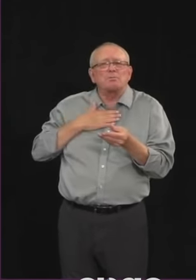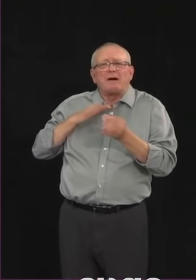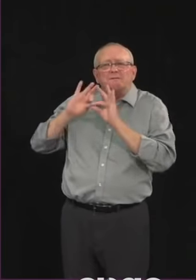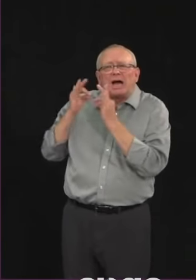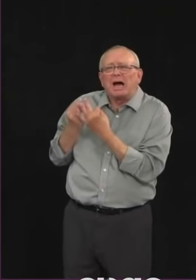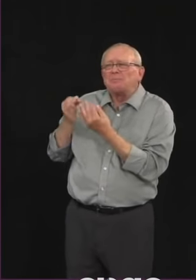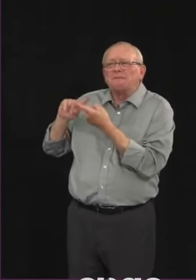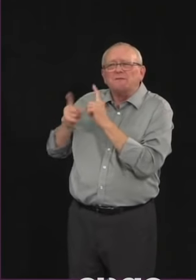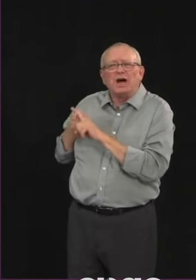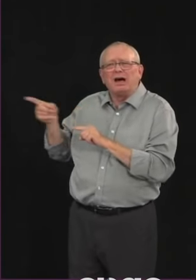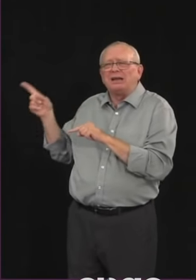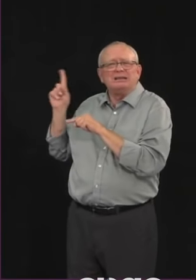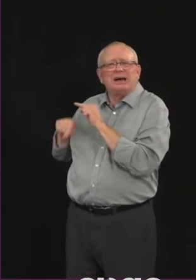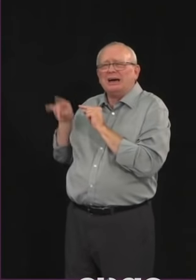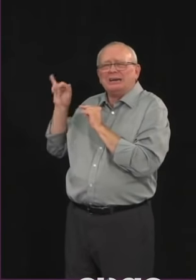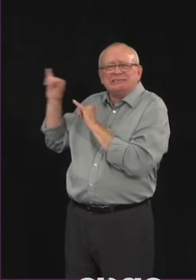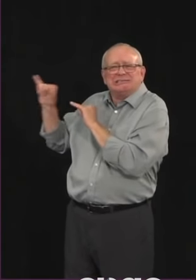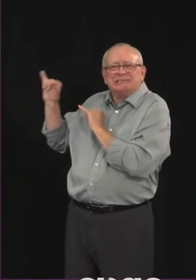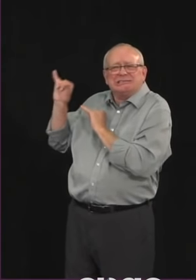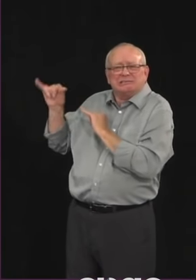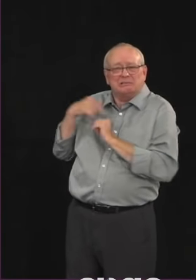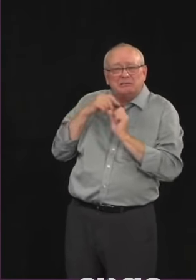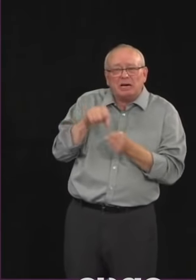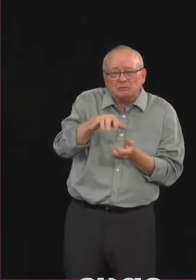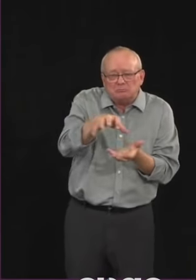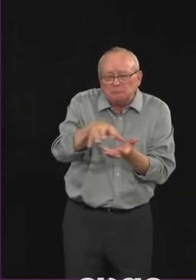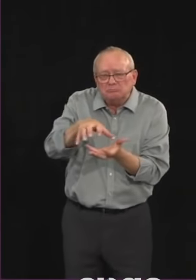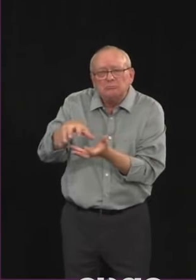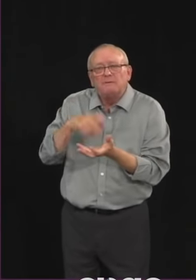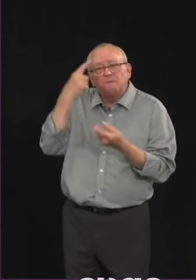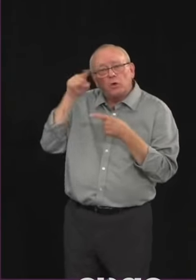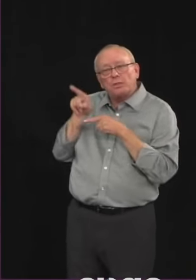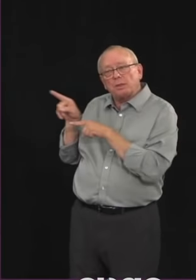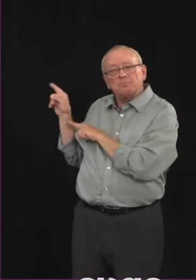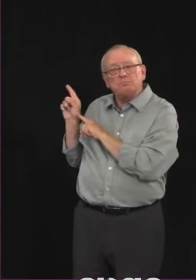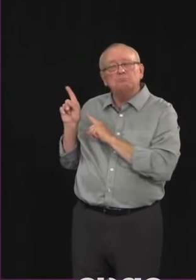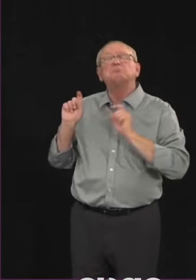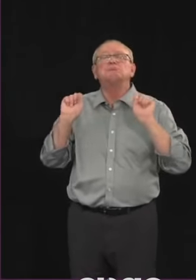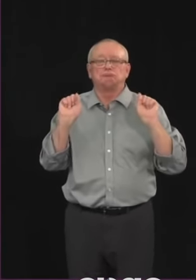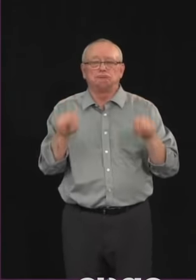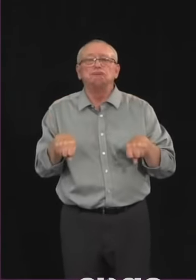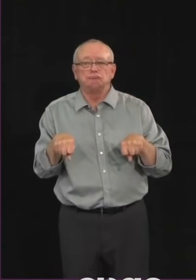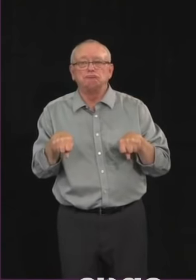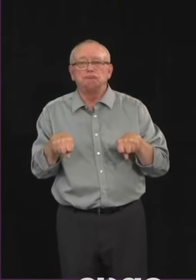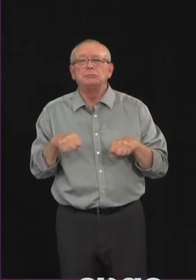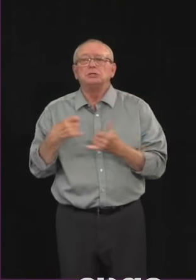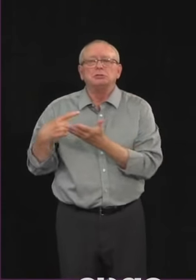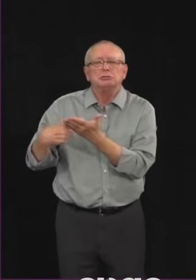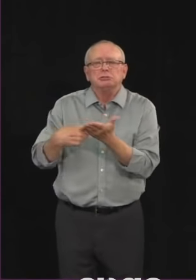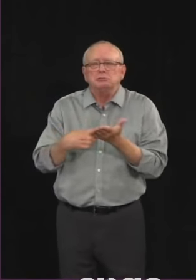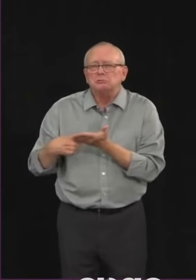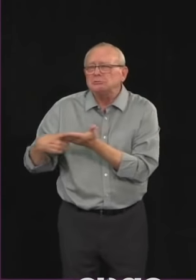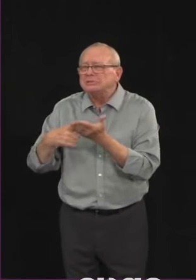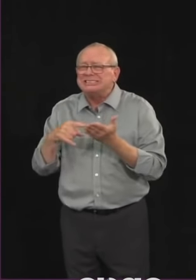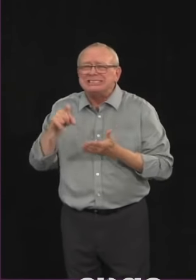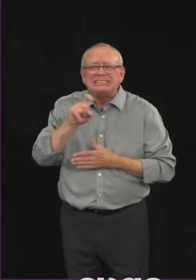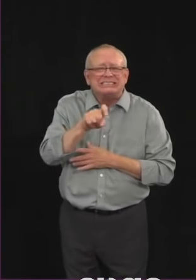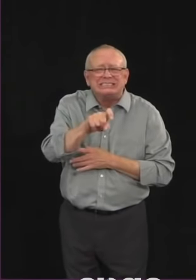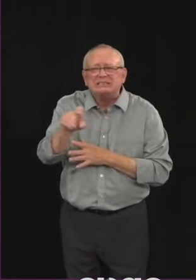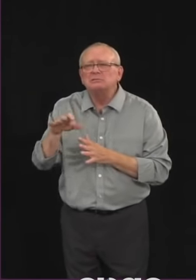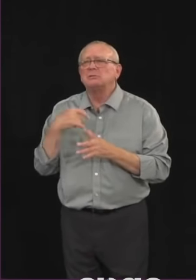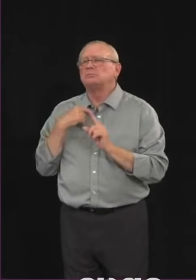own masks. Please coordinate with family and friends and pick up your masks when you're sure that no one else is already doing so for you.